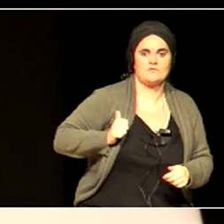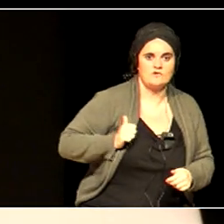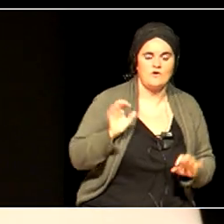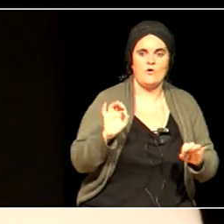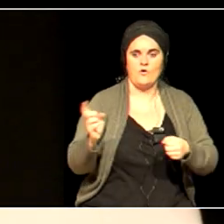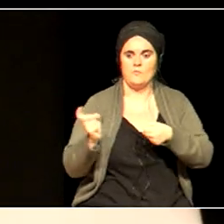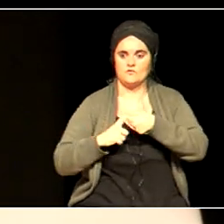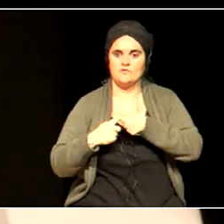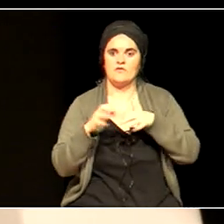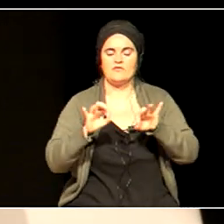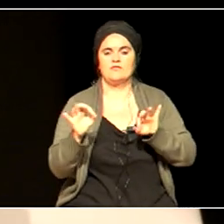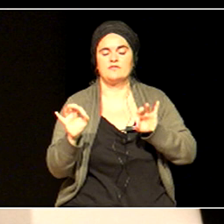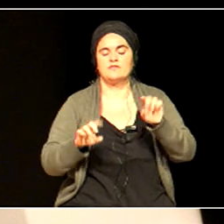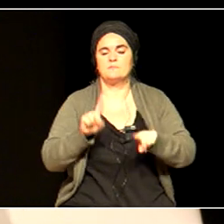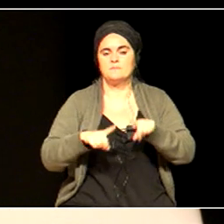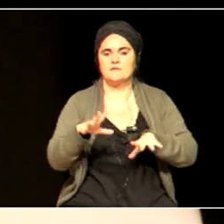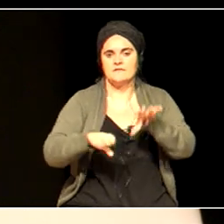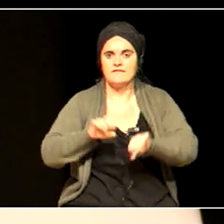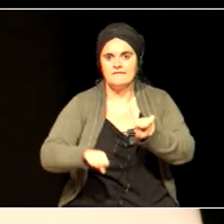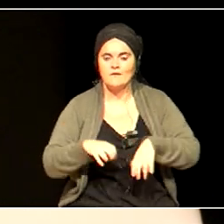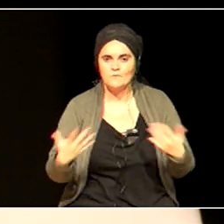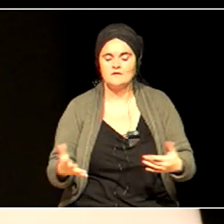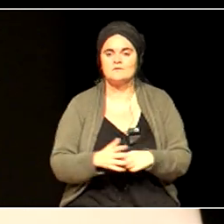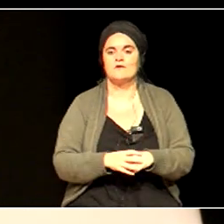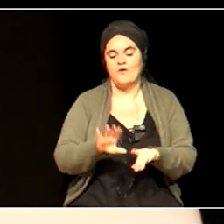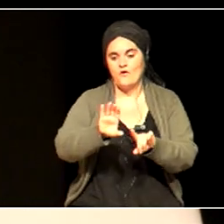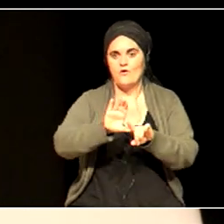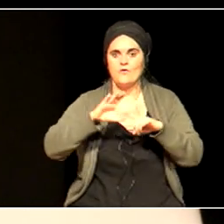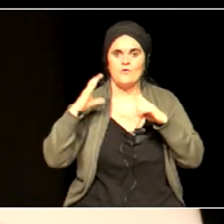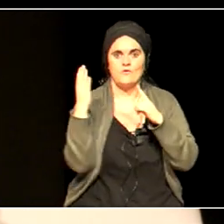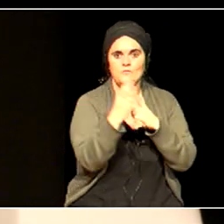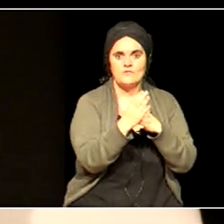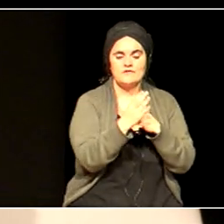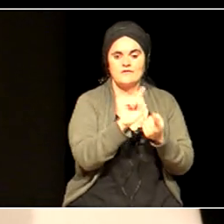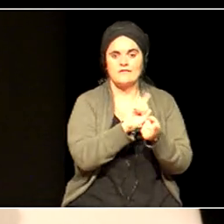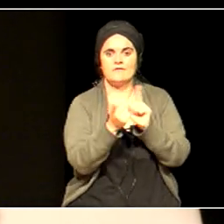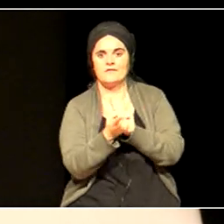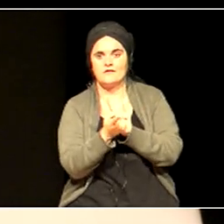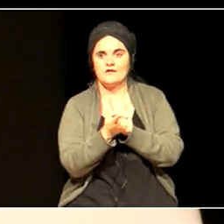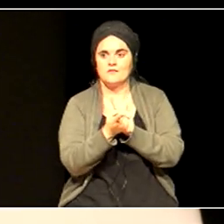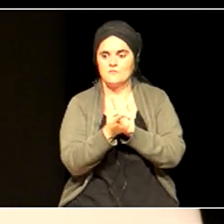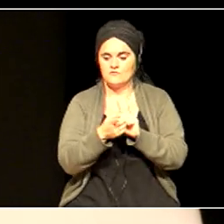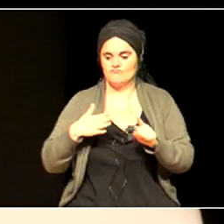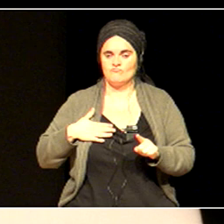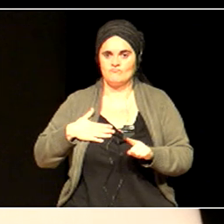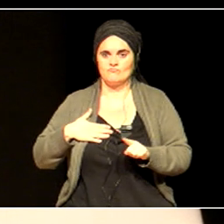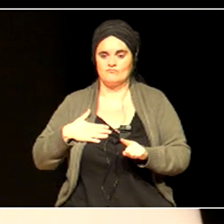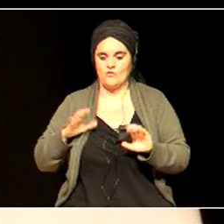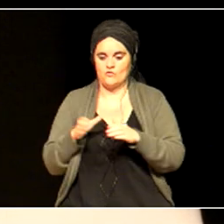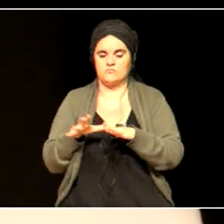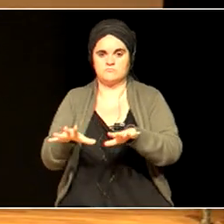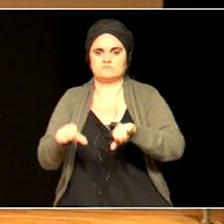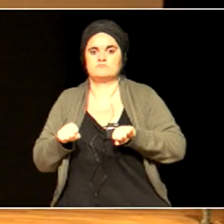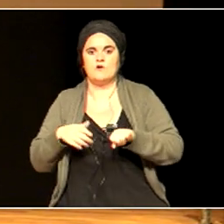Community by belonging to a narrow in-group. Respect for diversity